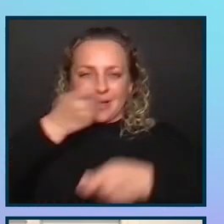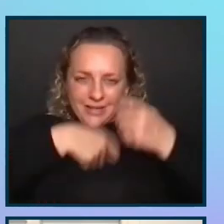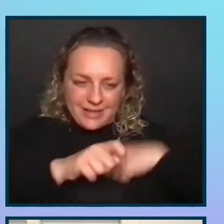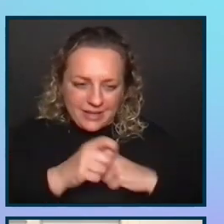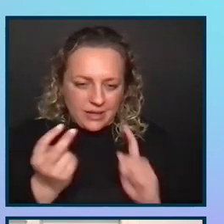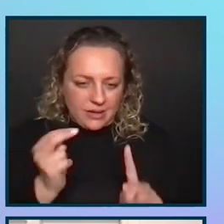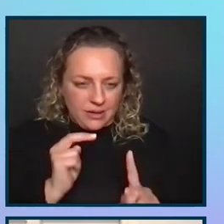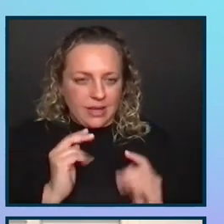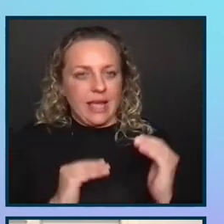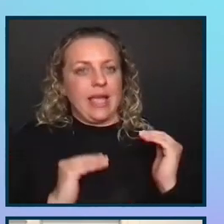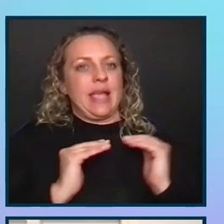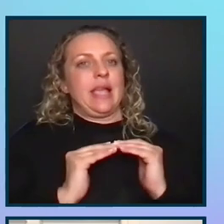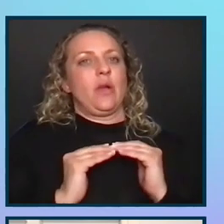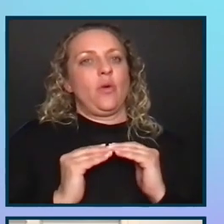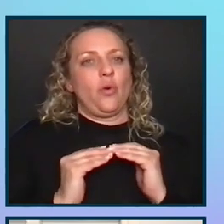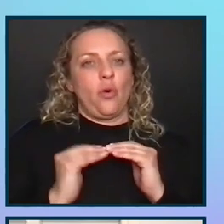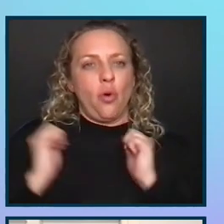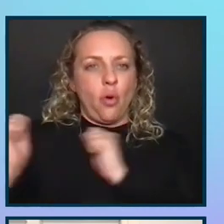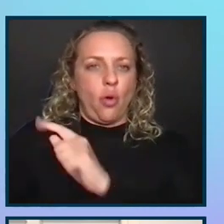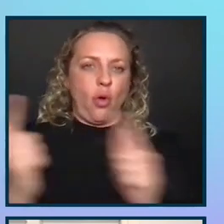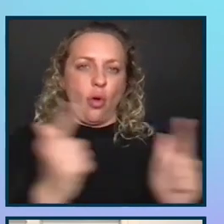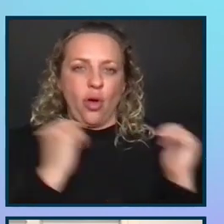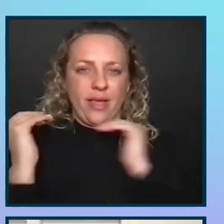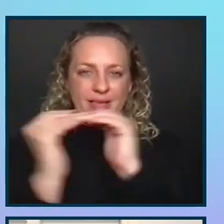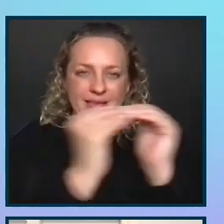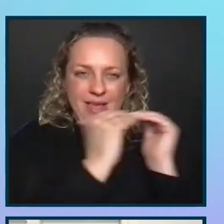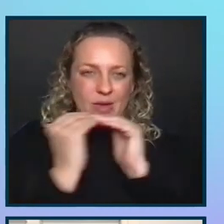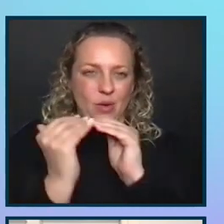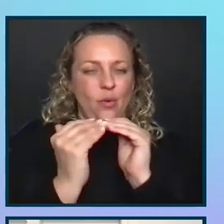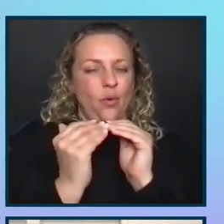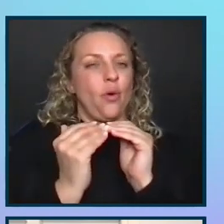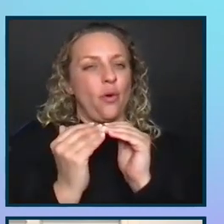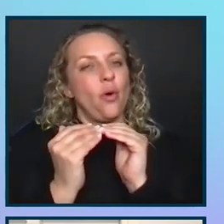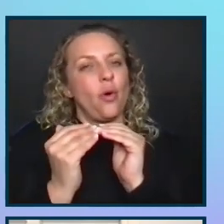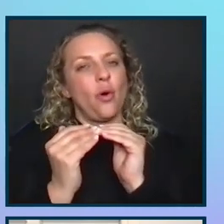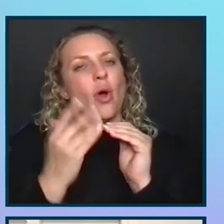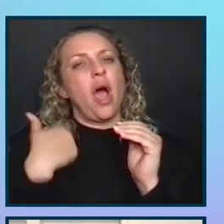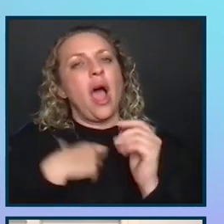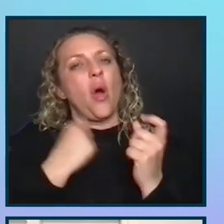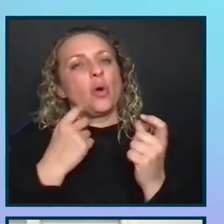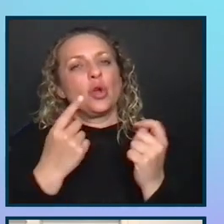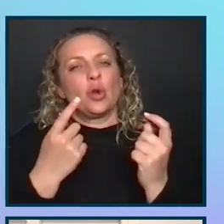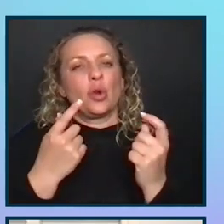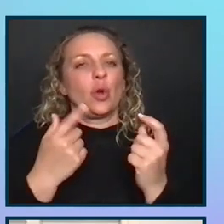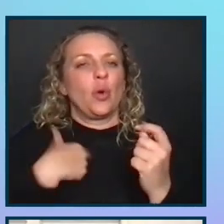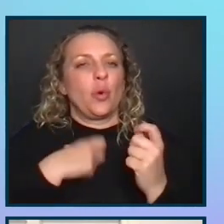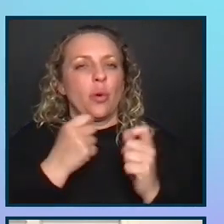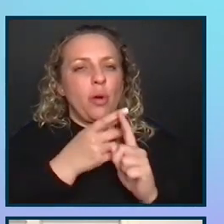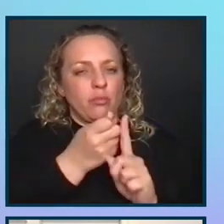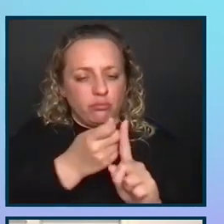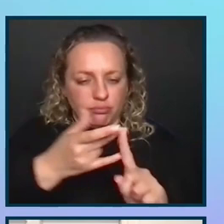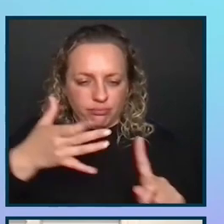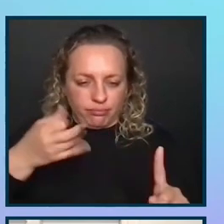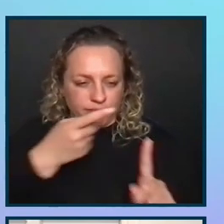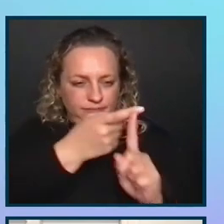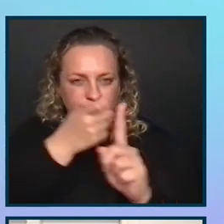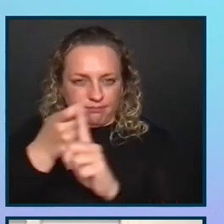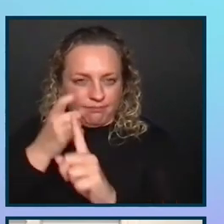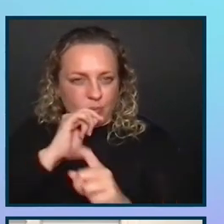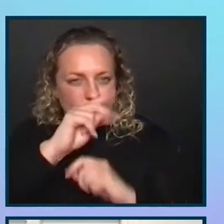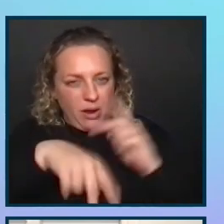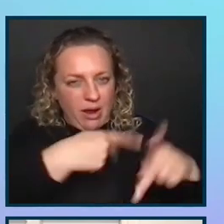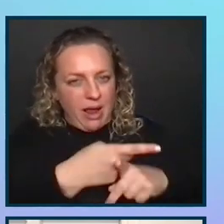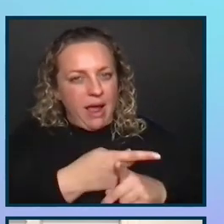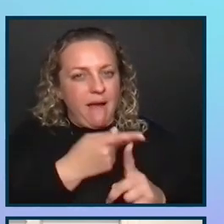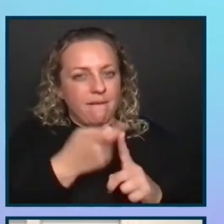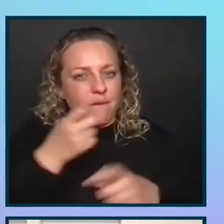more as an equal partnership. And then we wanted to decouple scoping entirely from the procurement process. And that depends